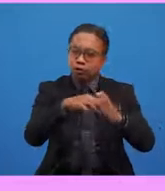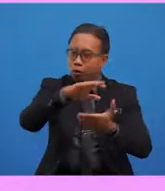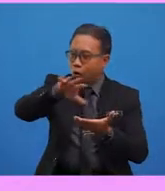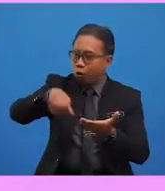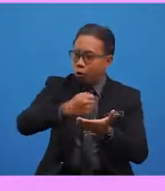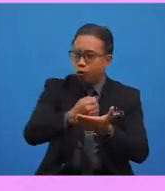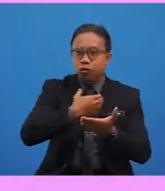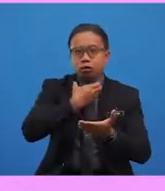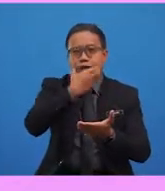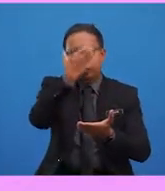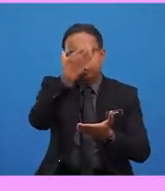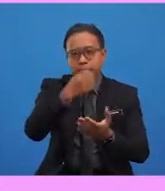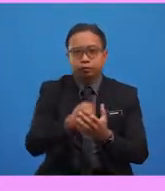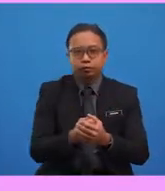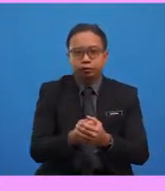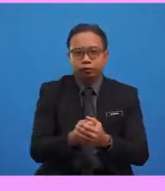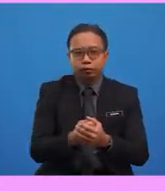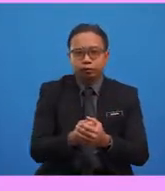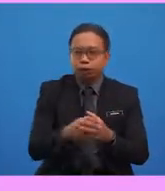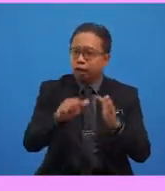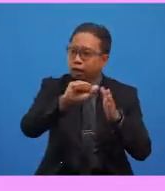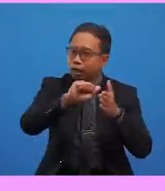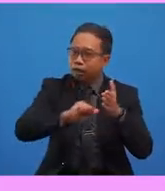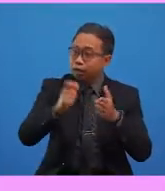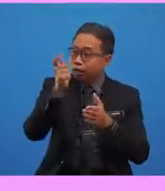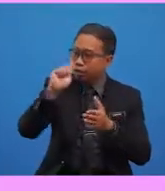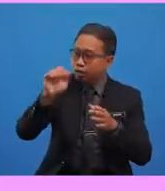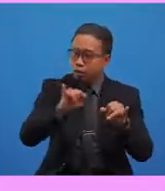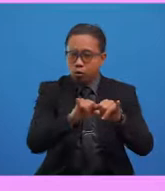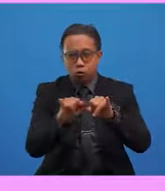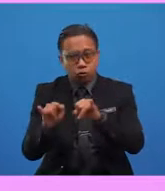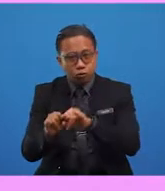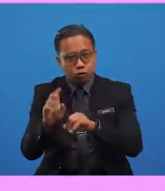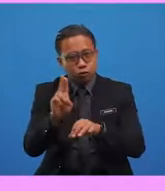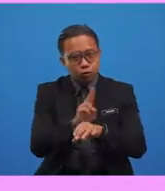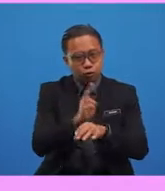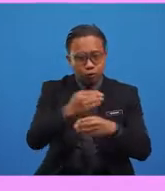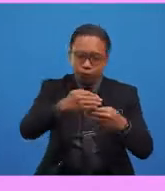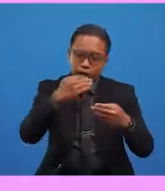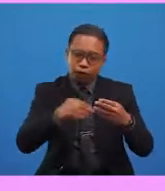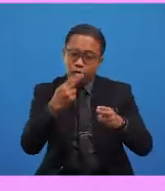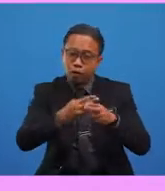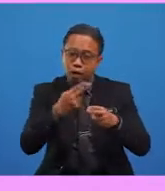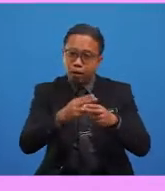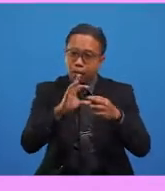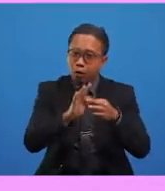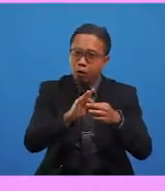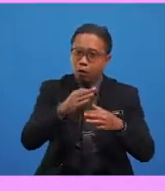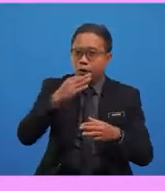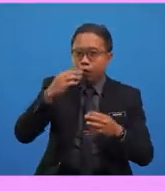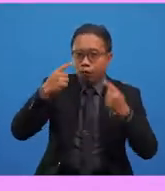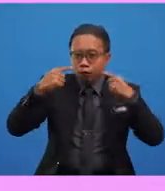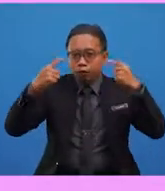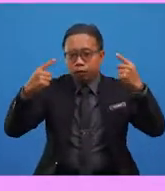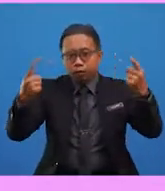giraffes. Thirdly, the article The is also used before the name of some famous places,